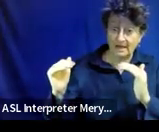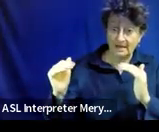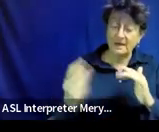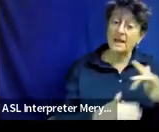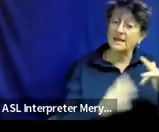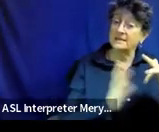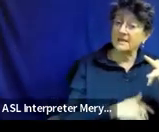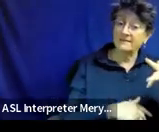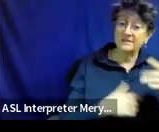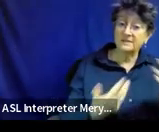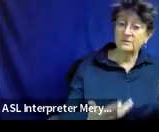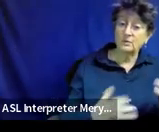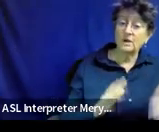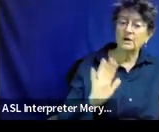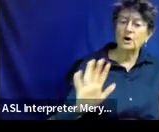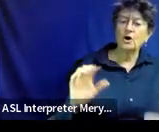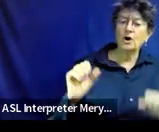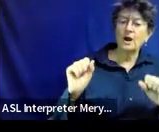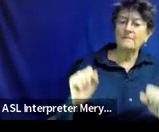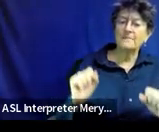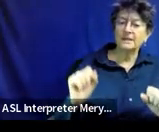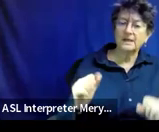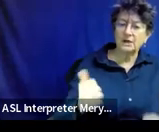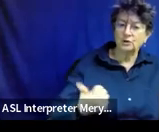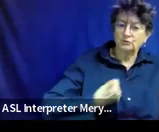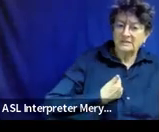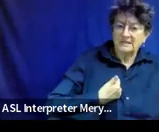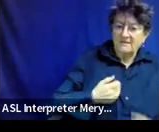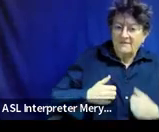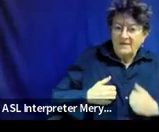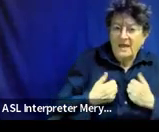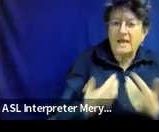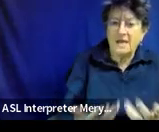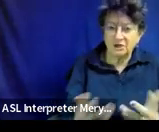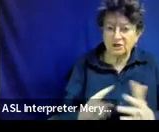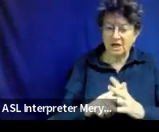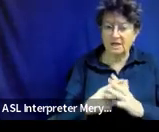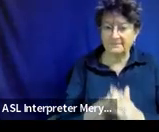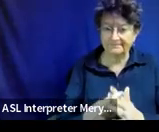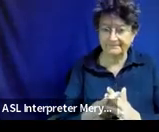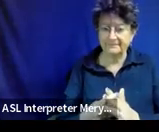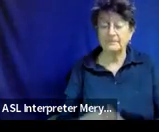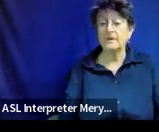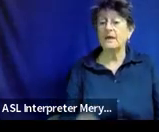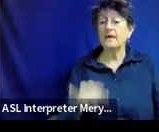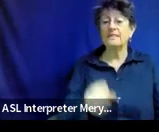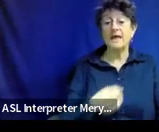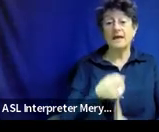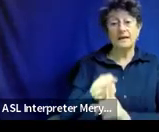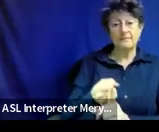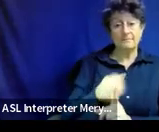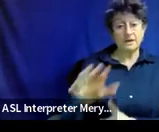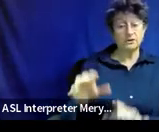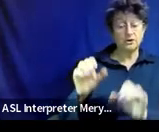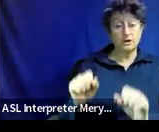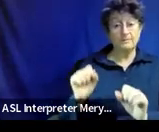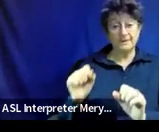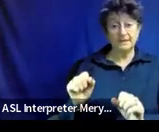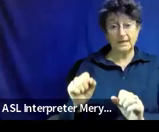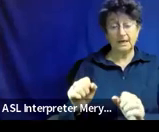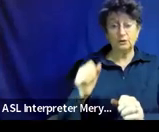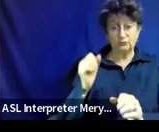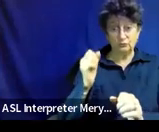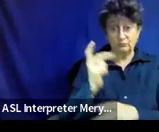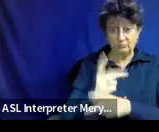in her ability to self-initiate. And this impacts her ability to maintain attention and complete